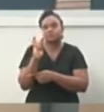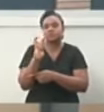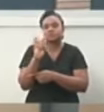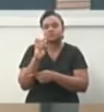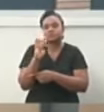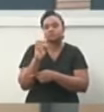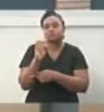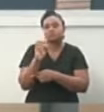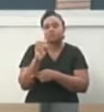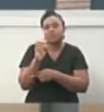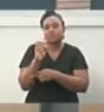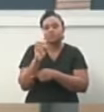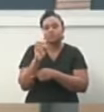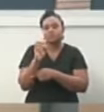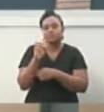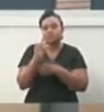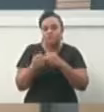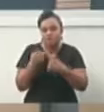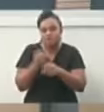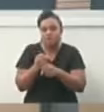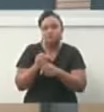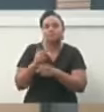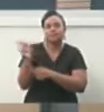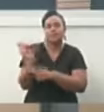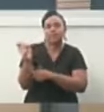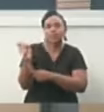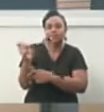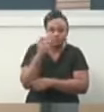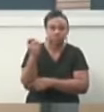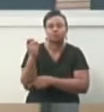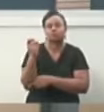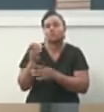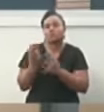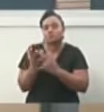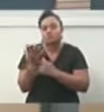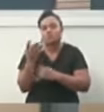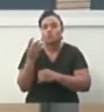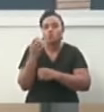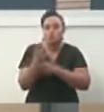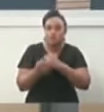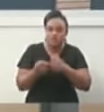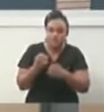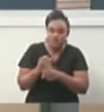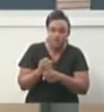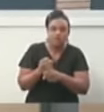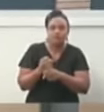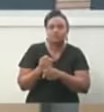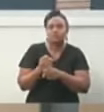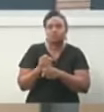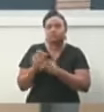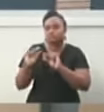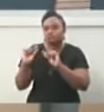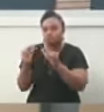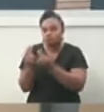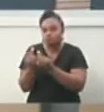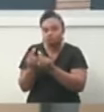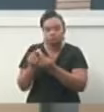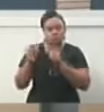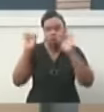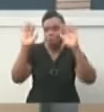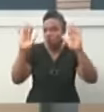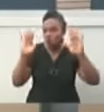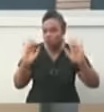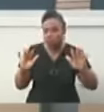Mr. Speaker, over the years, FAO has been an excellent partner and continues